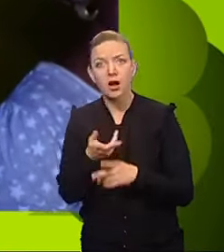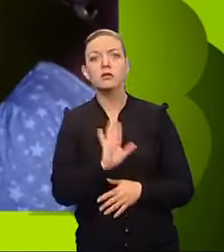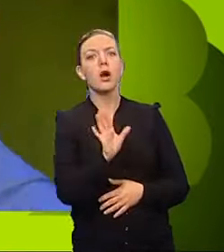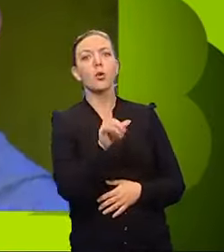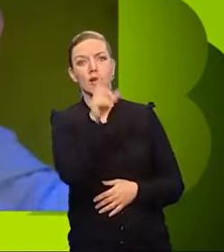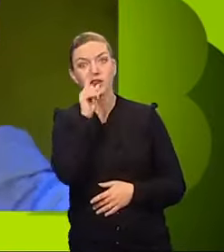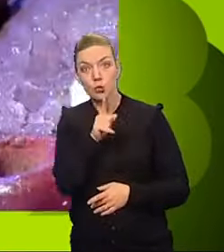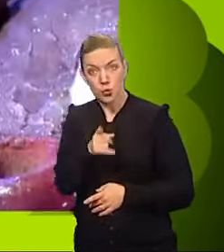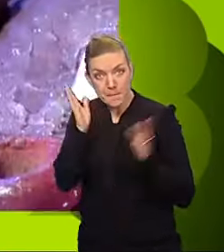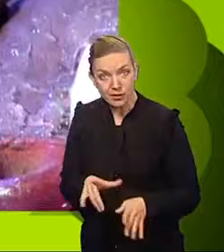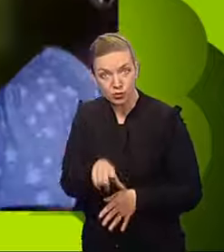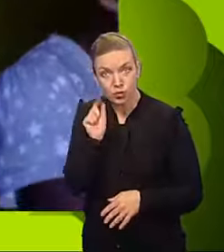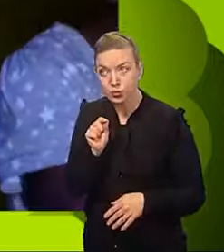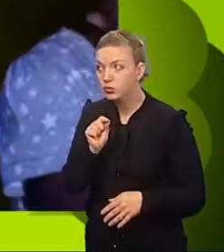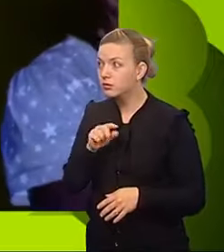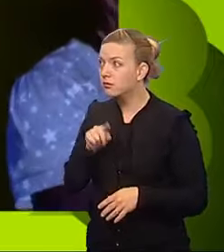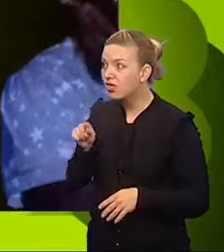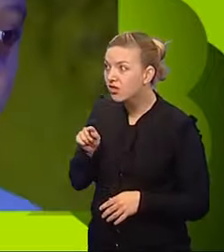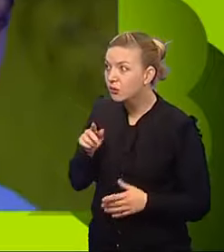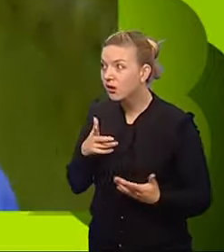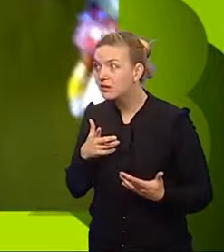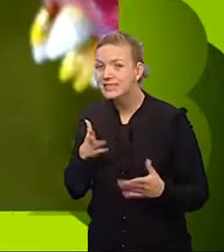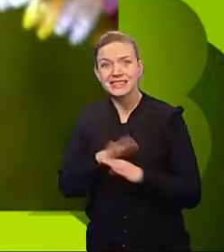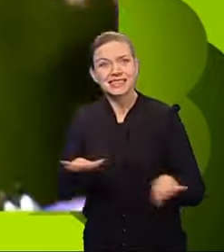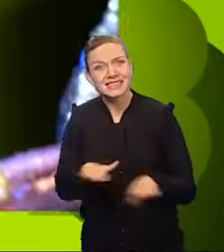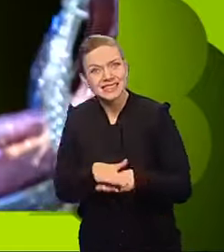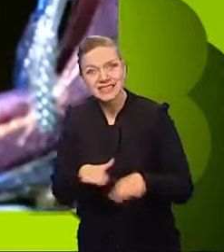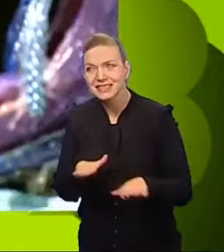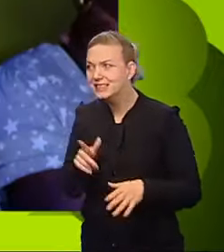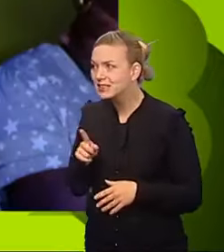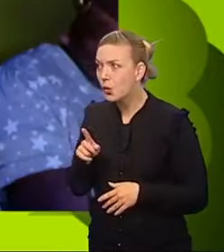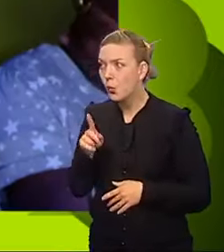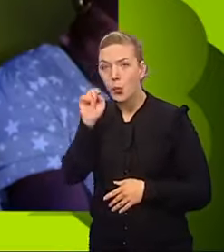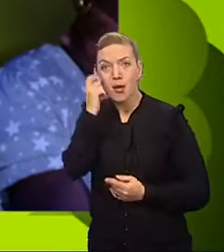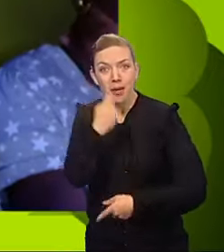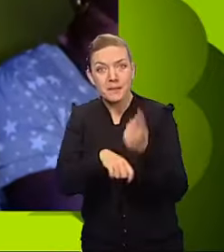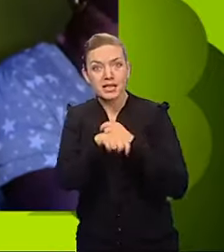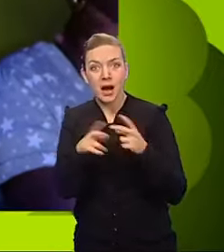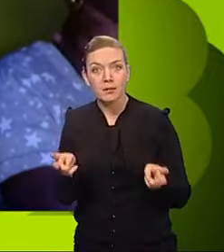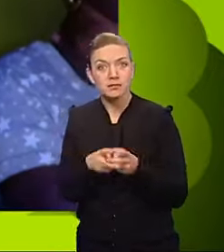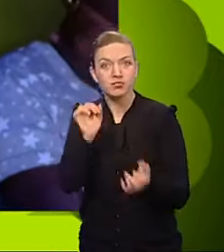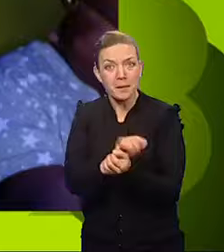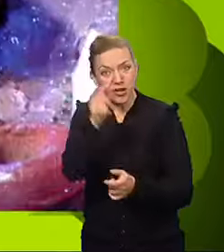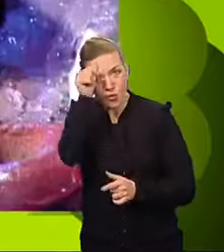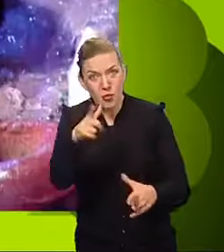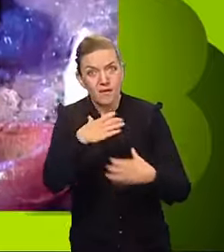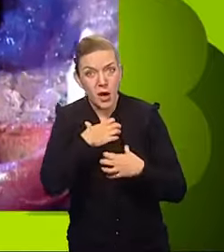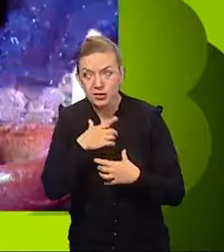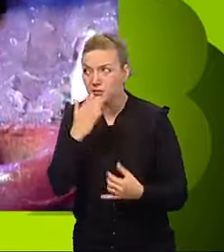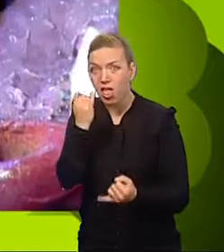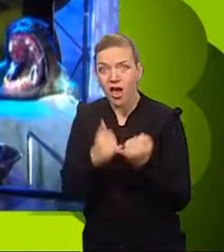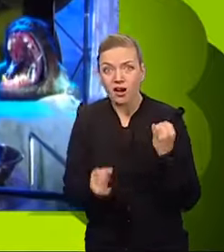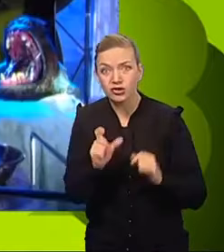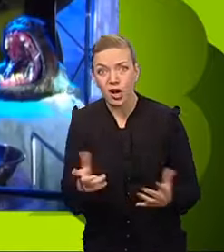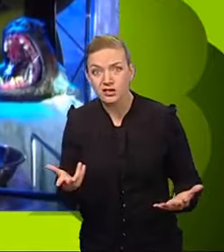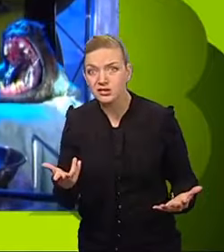must choose. That one there? Okay, yeah. No, that tooth will get you trapped. I know you're frightened, but this is your last chance.